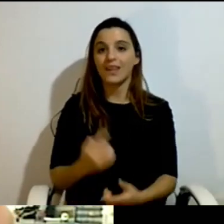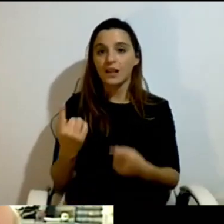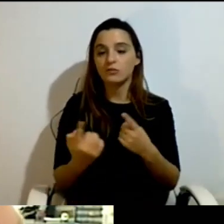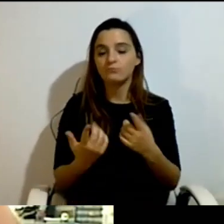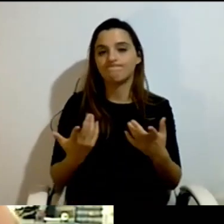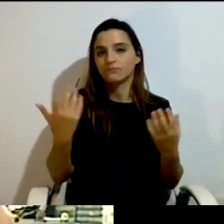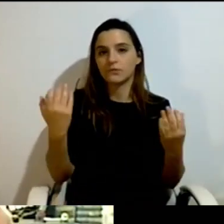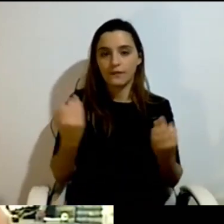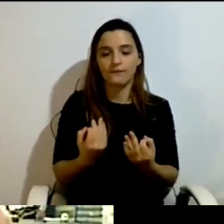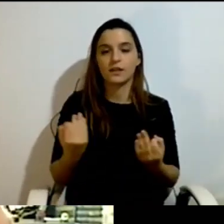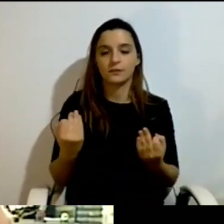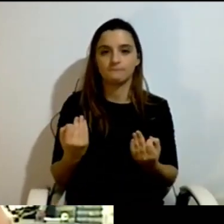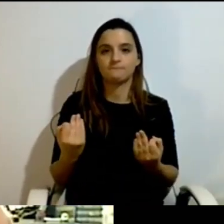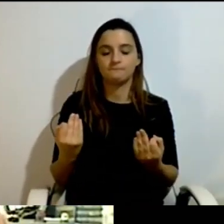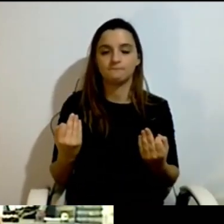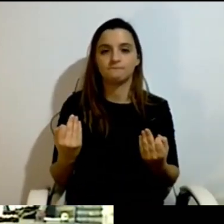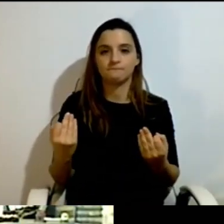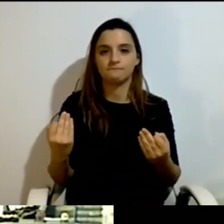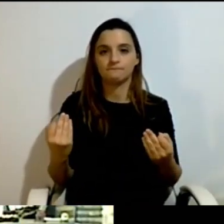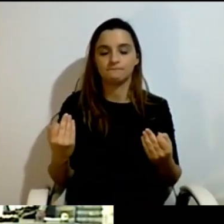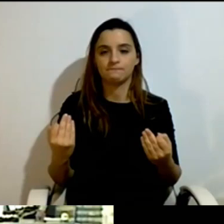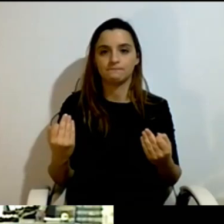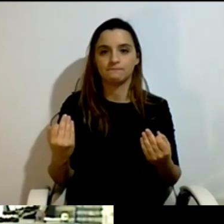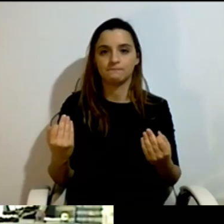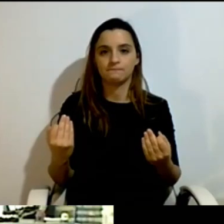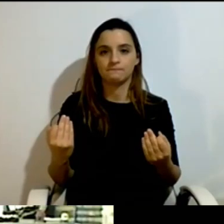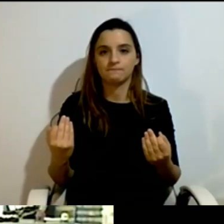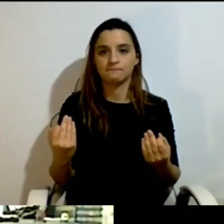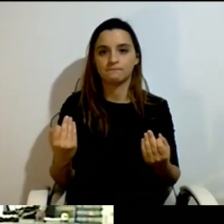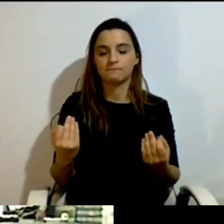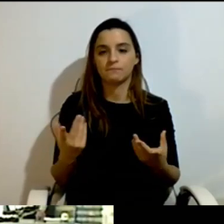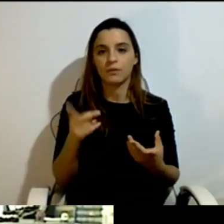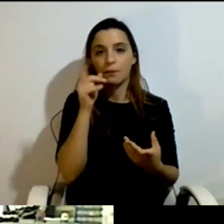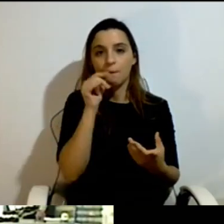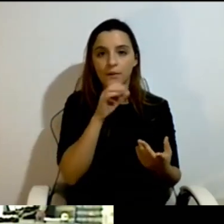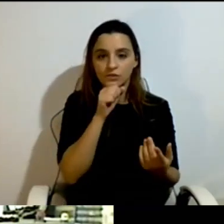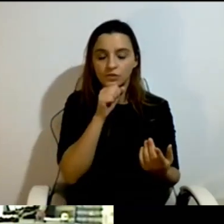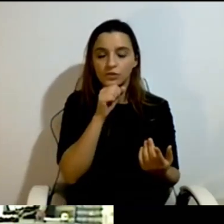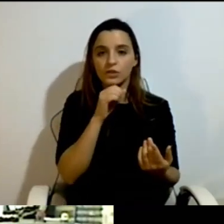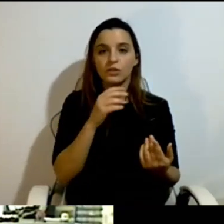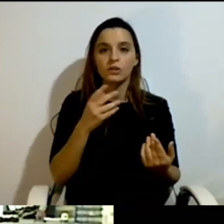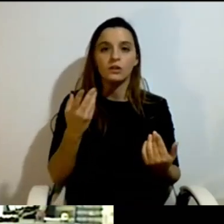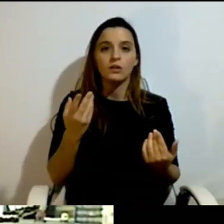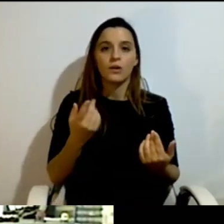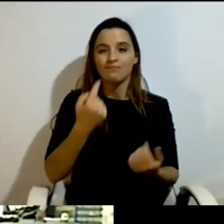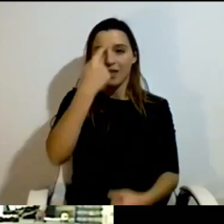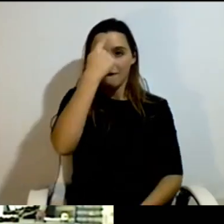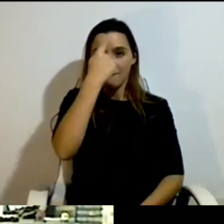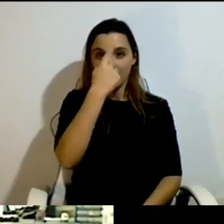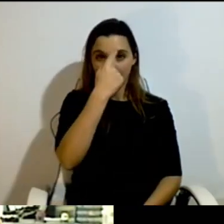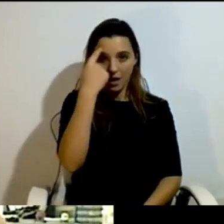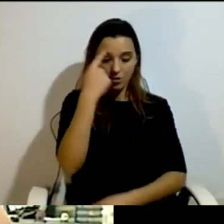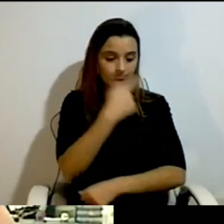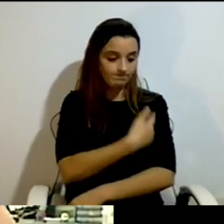You don't have to be nurse anymore. You can be parents. You can concentrate on that, what parents do for their